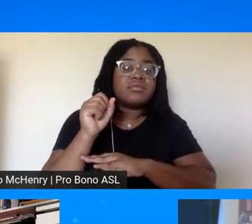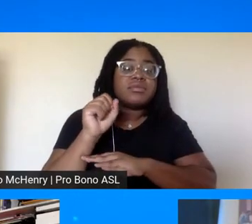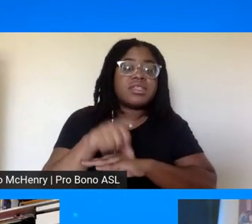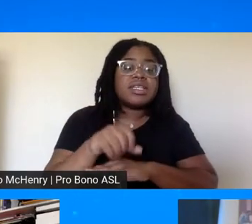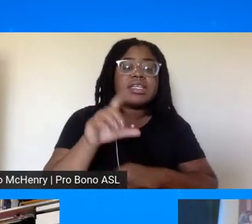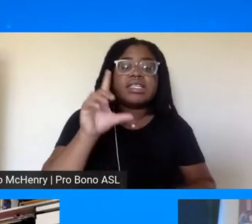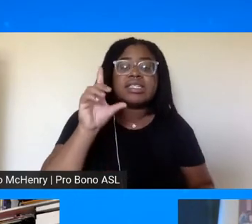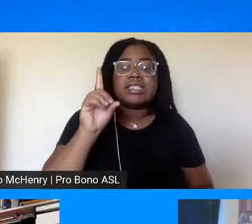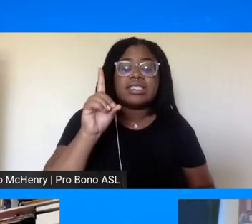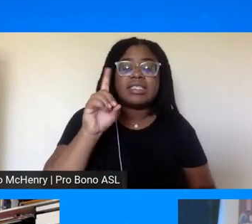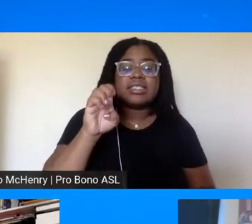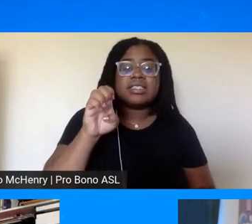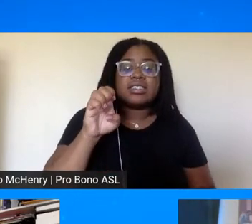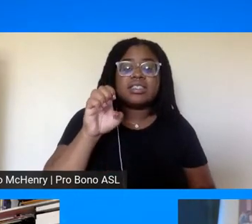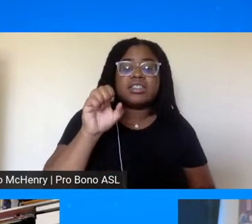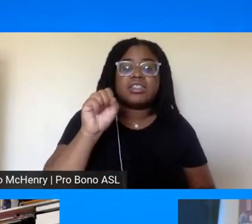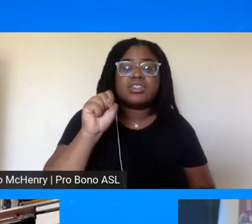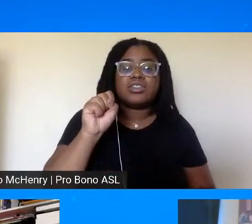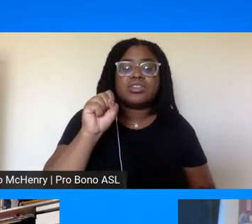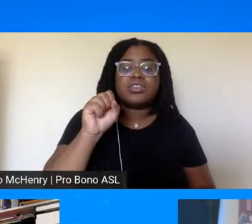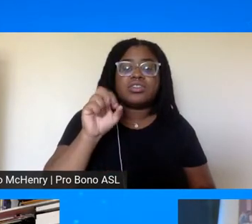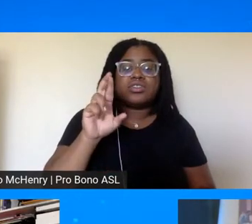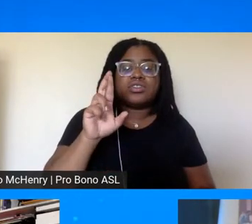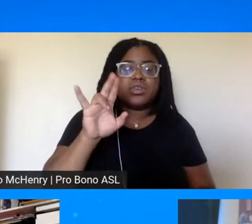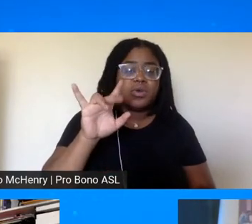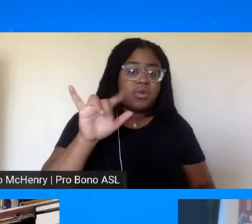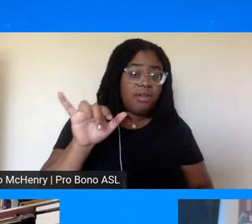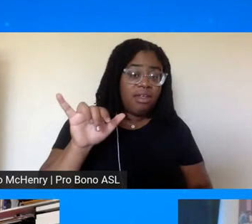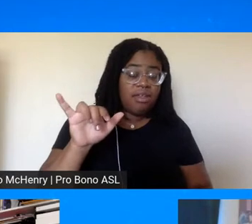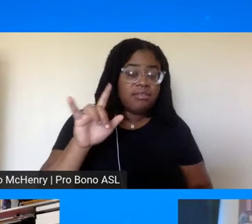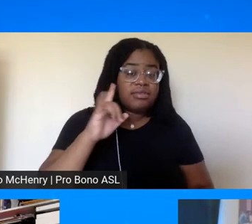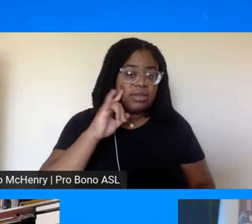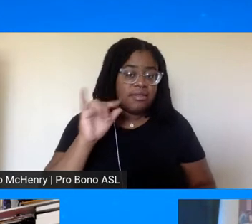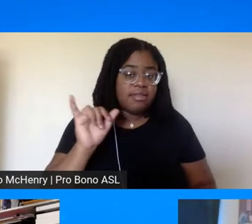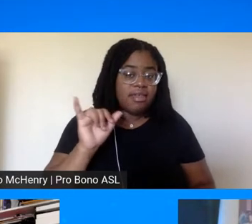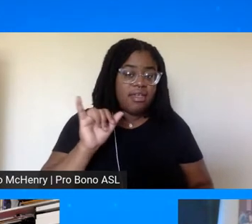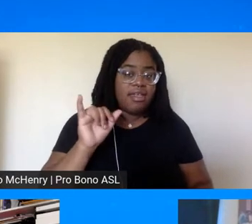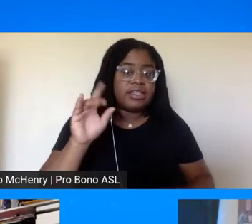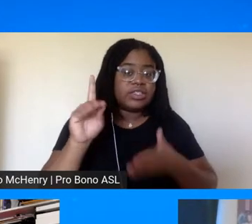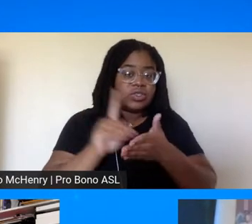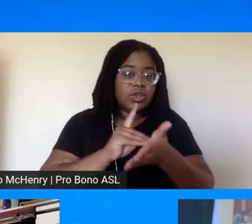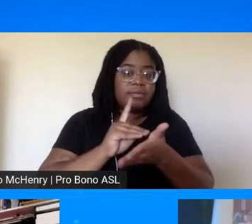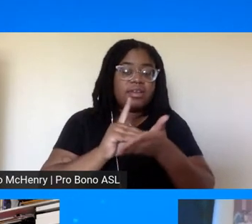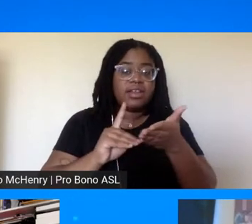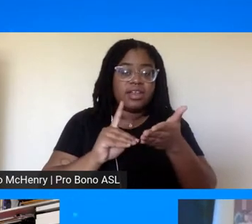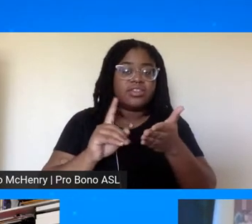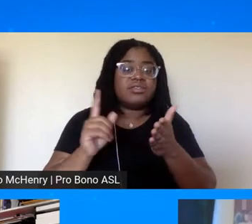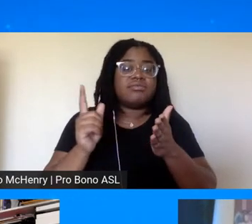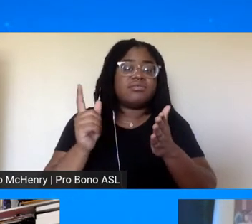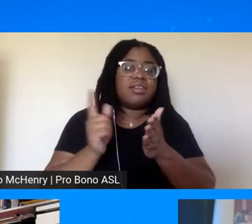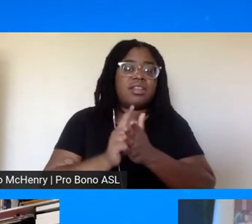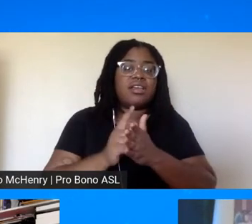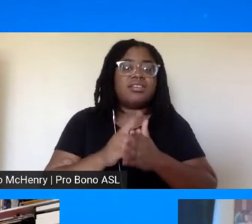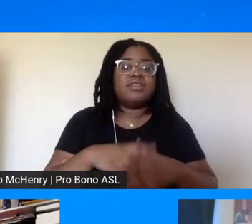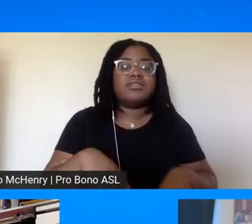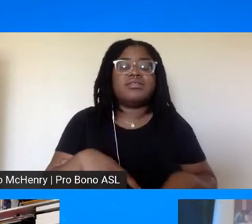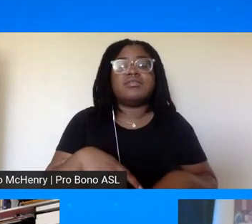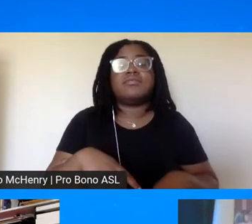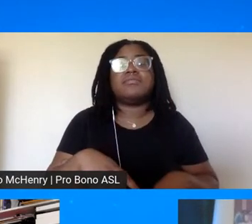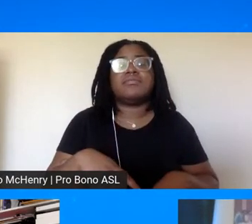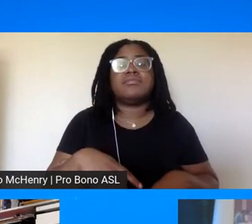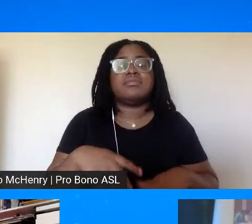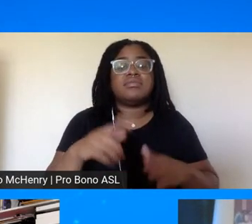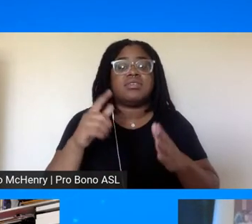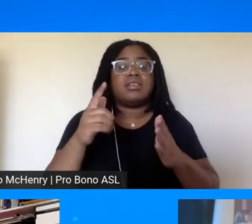jure uh de jure discrimination by law but a lot of de facto still exist still exist by